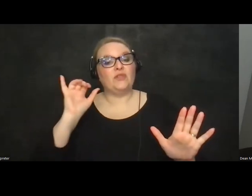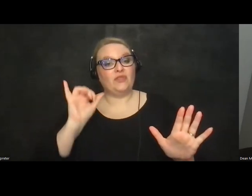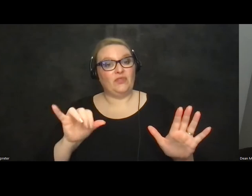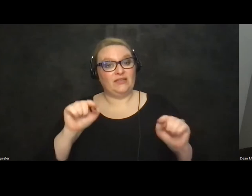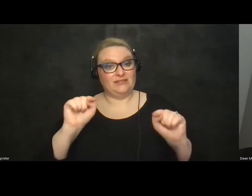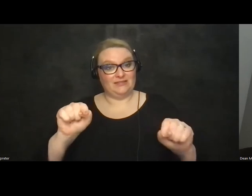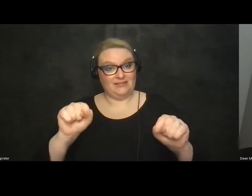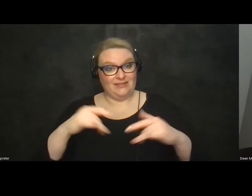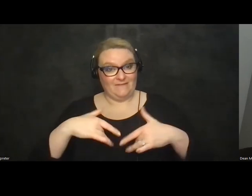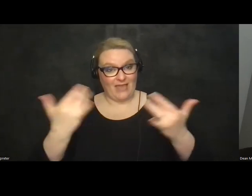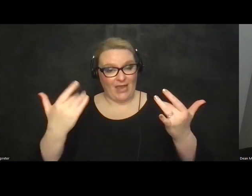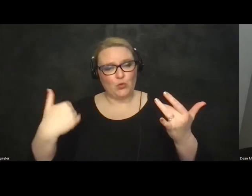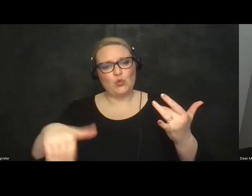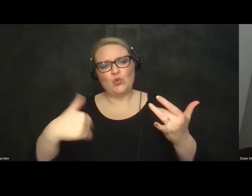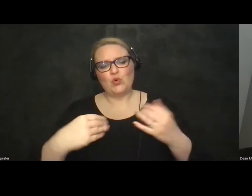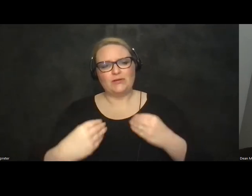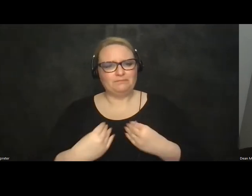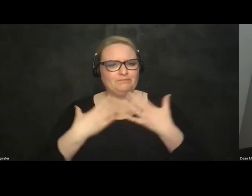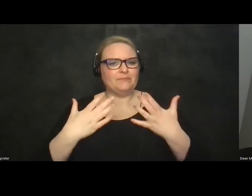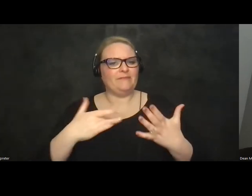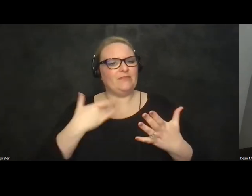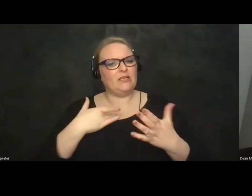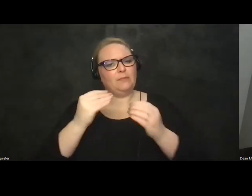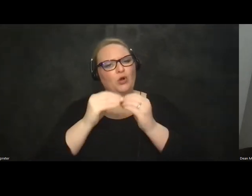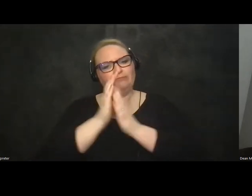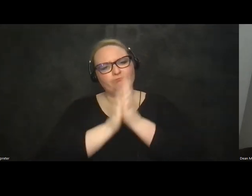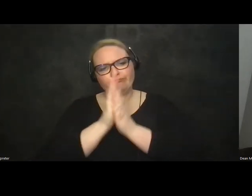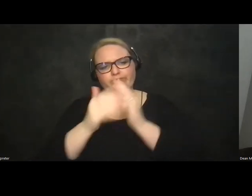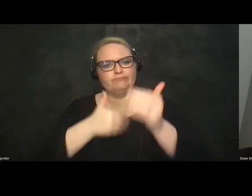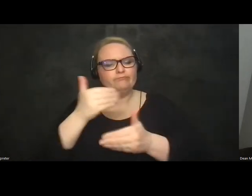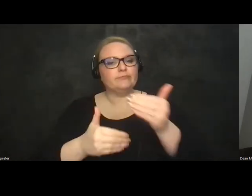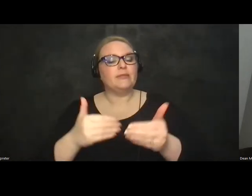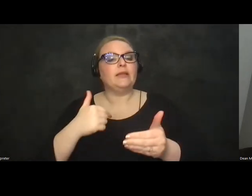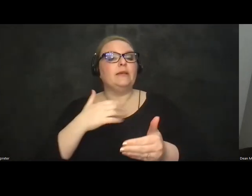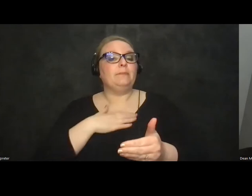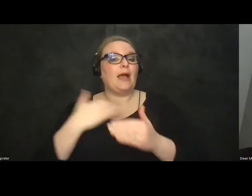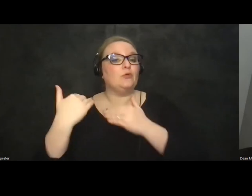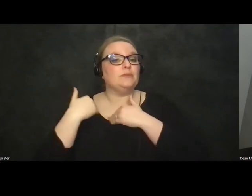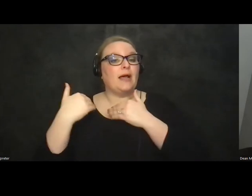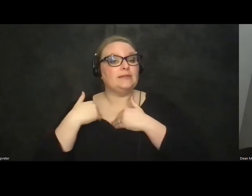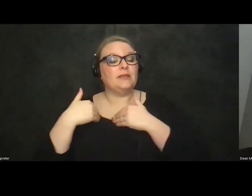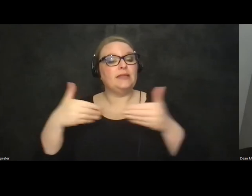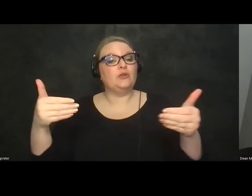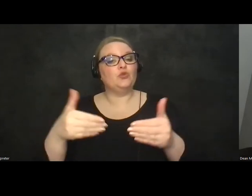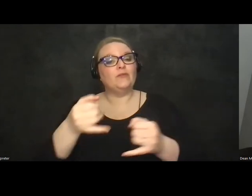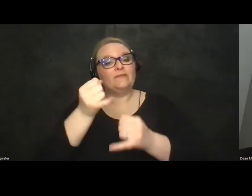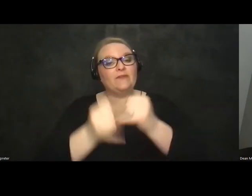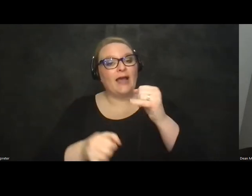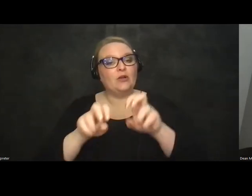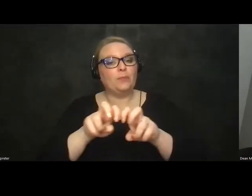me keen to to keep going uh it's my responsibility and pleasure now to introduce the the final panel